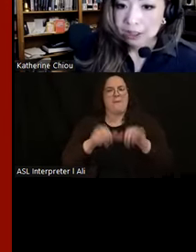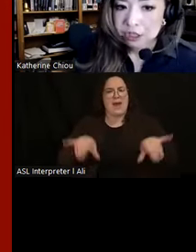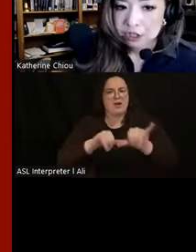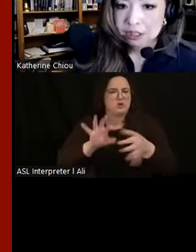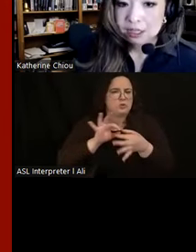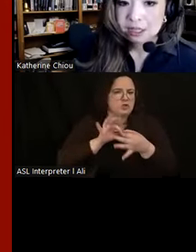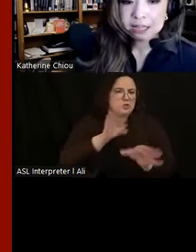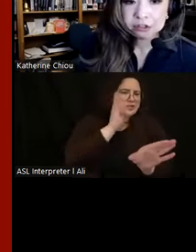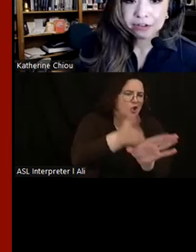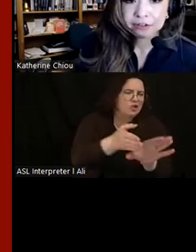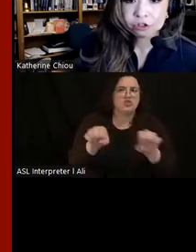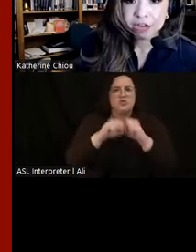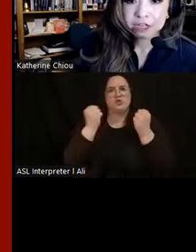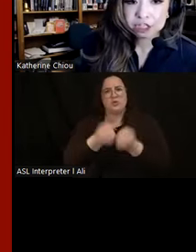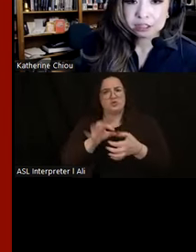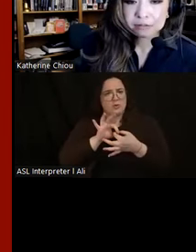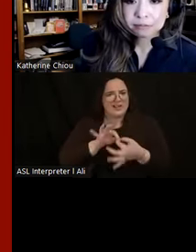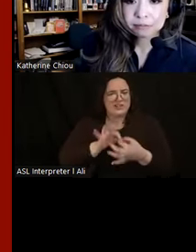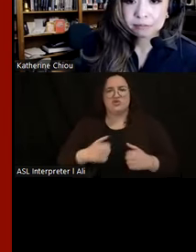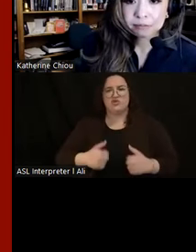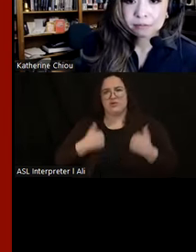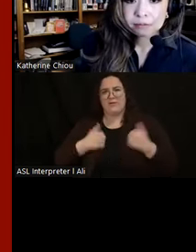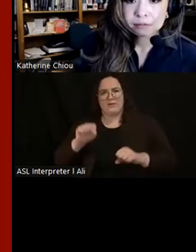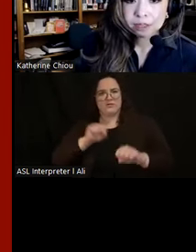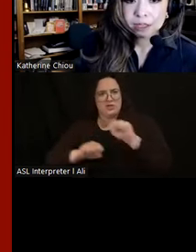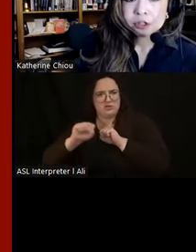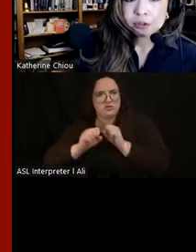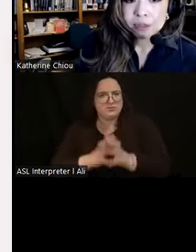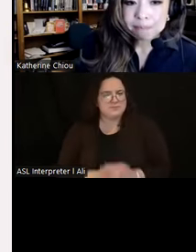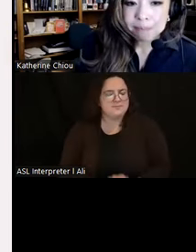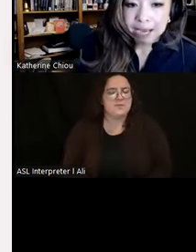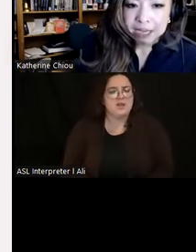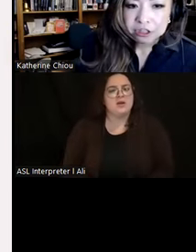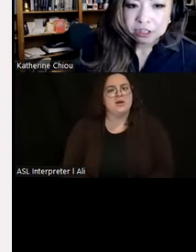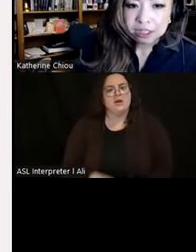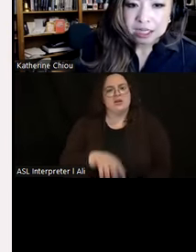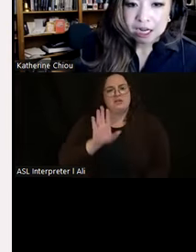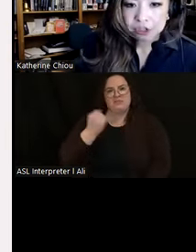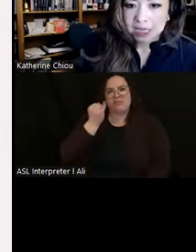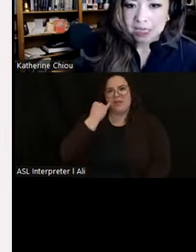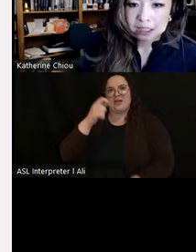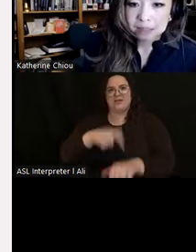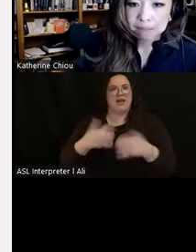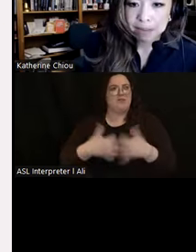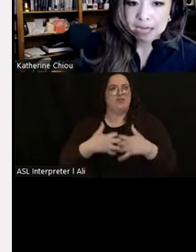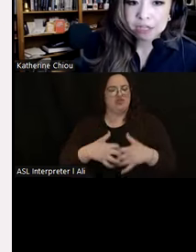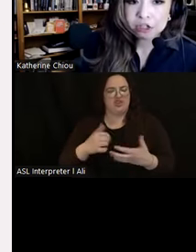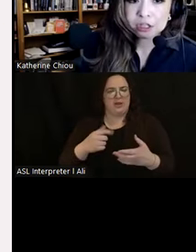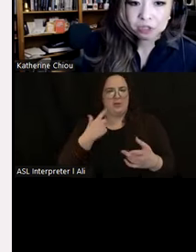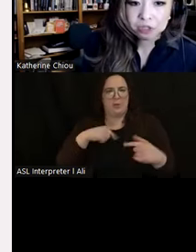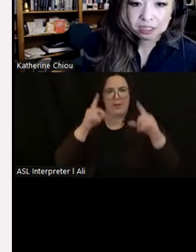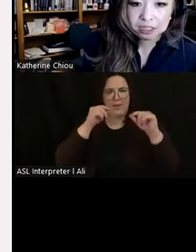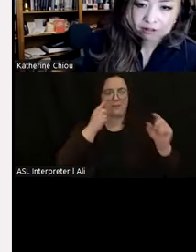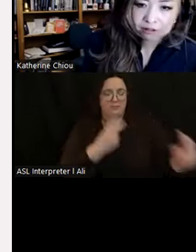of social relations, and survival strategies. So imagine a time machine taking us back to the Moche